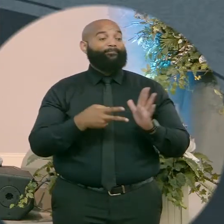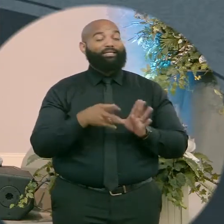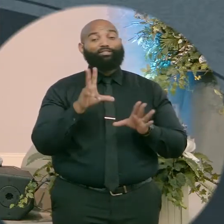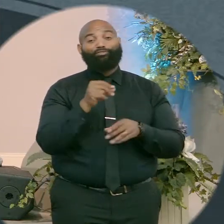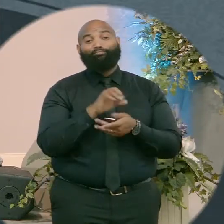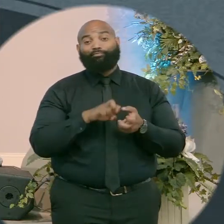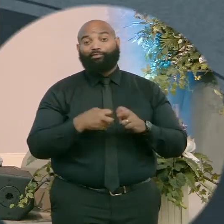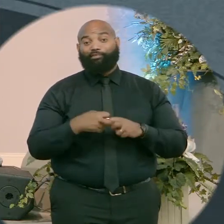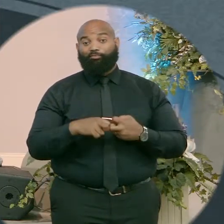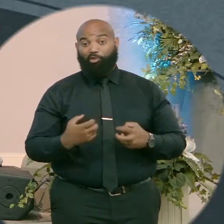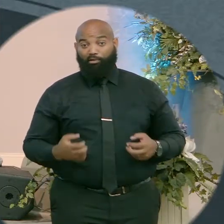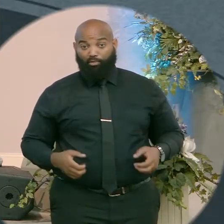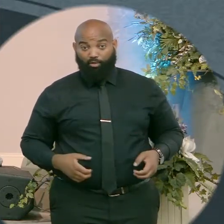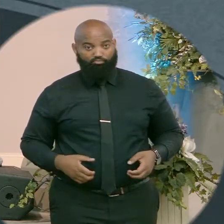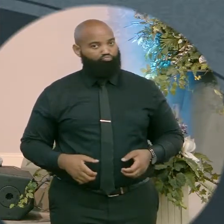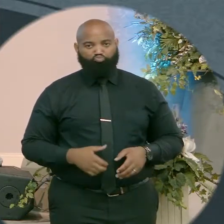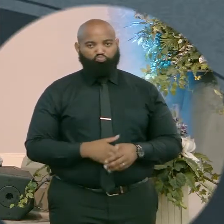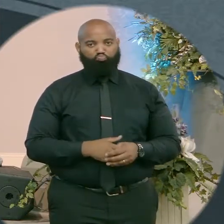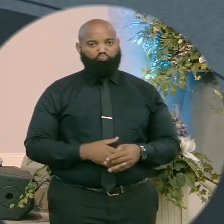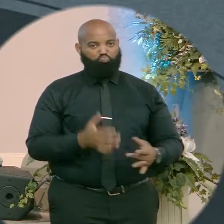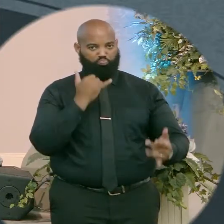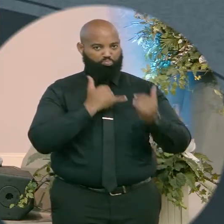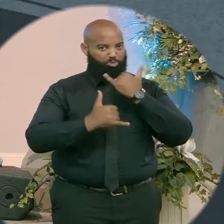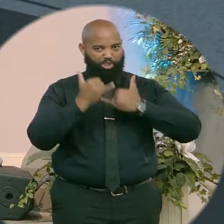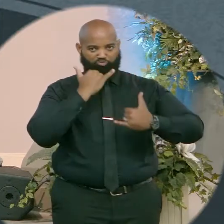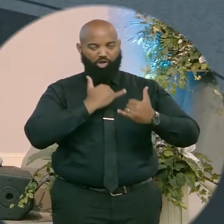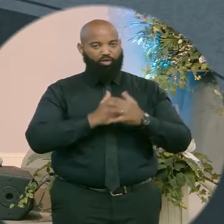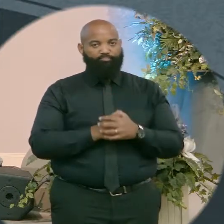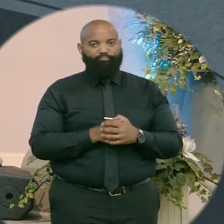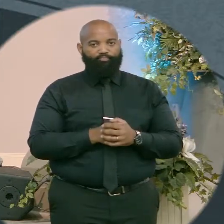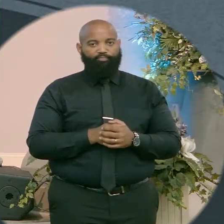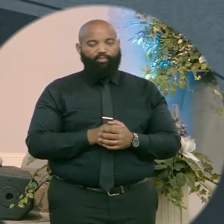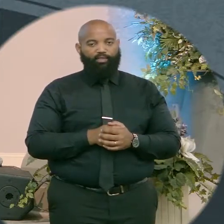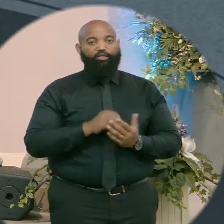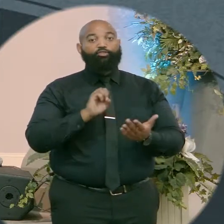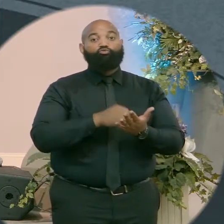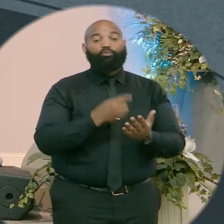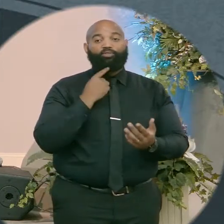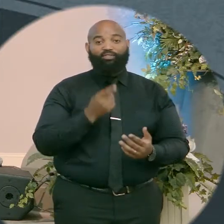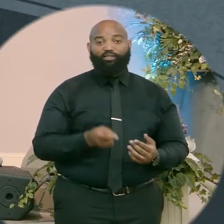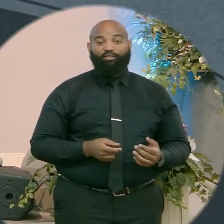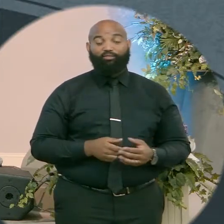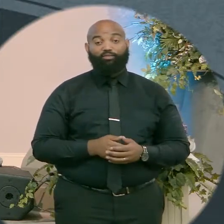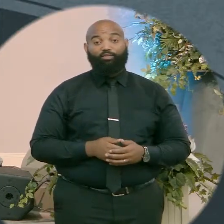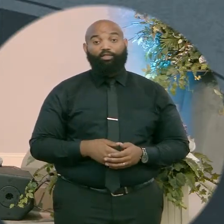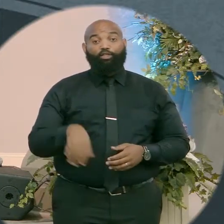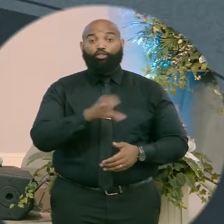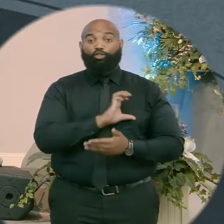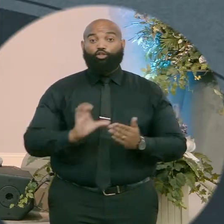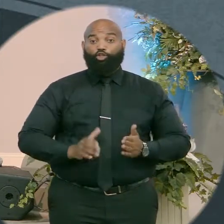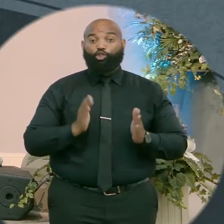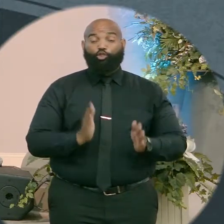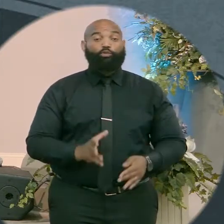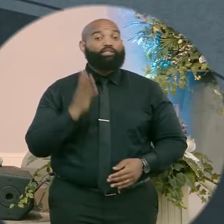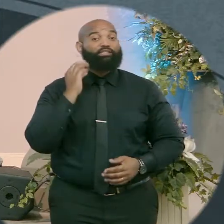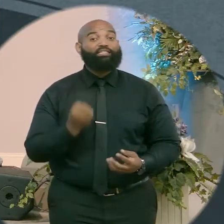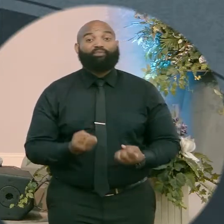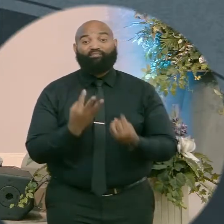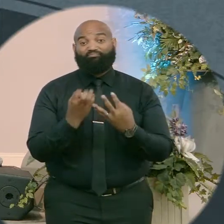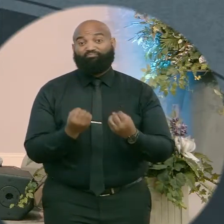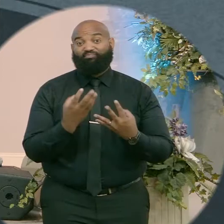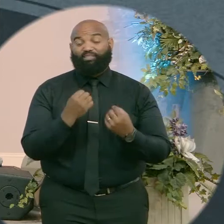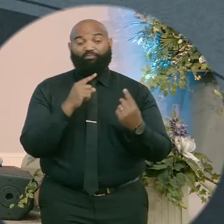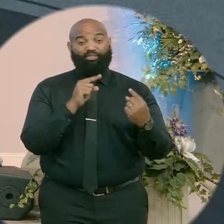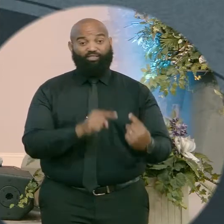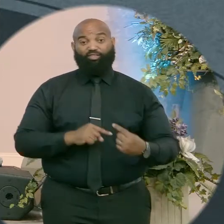That ain't reality. Because my Bible says, many are the afflictions of the righteous